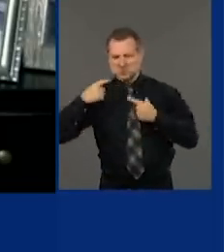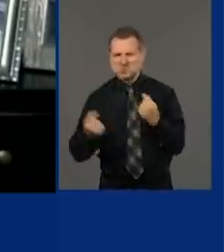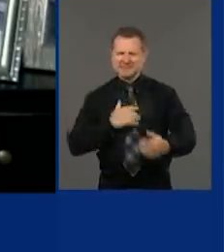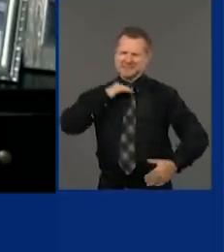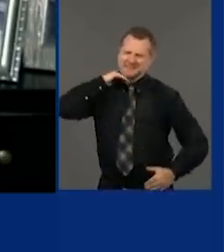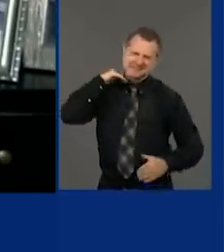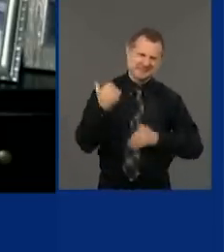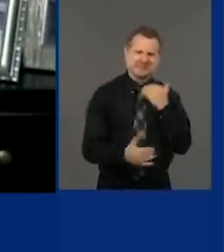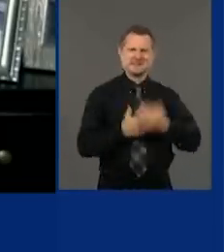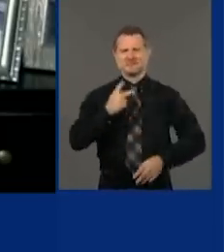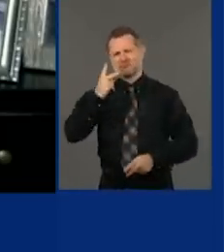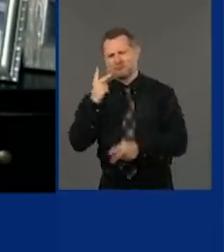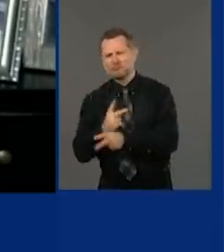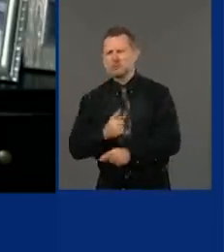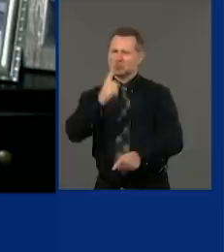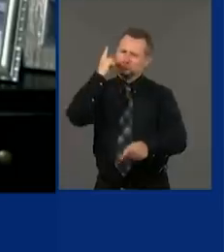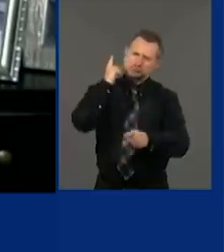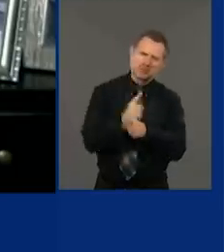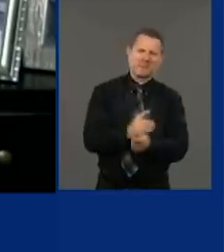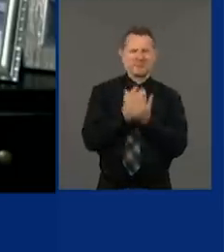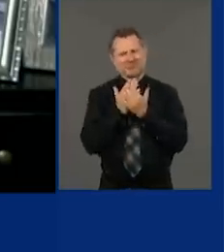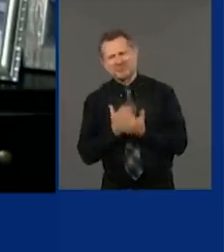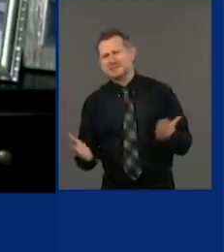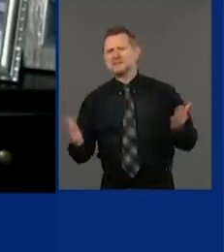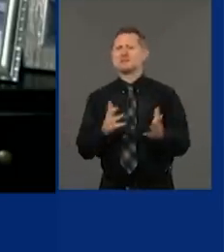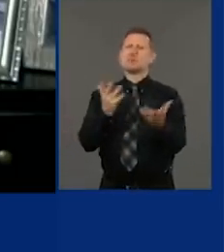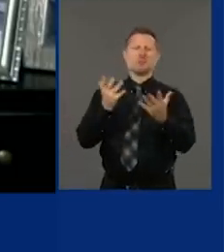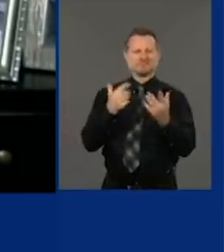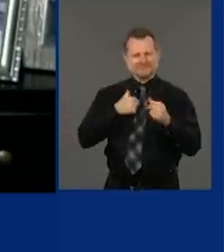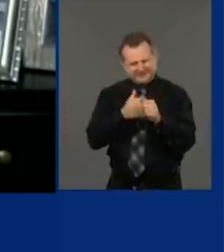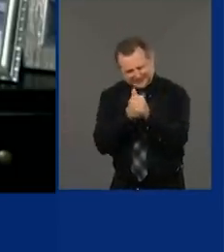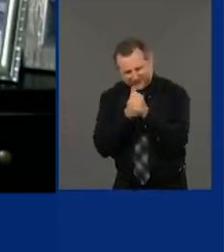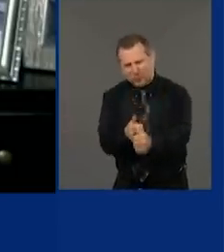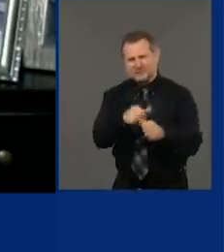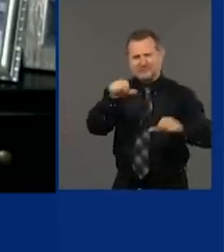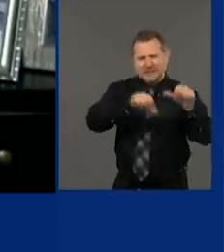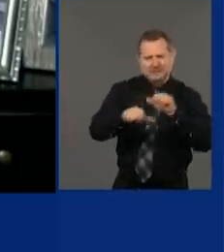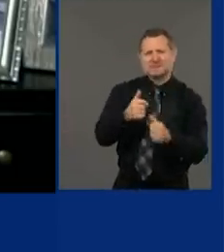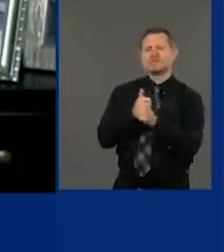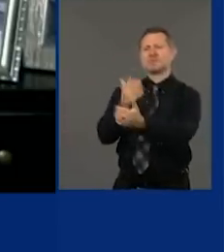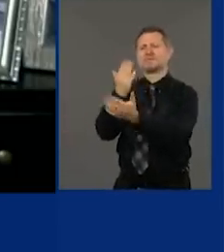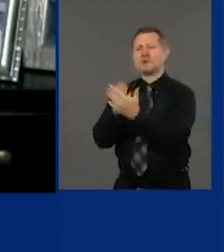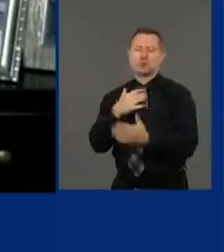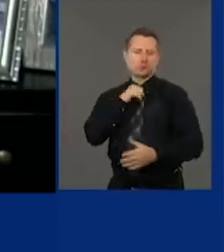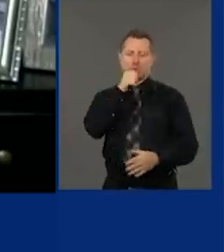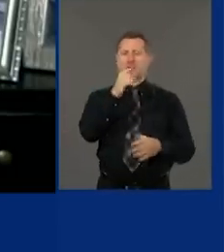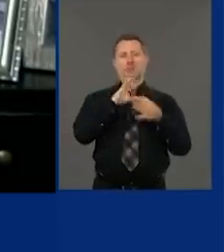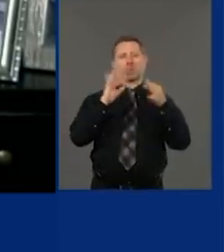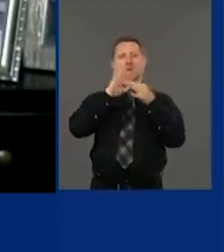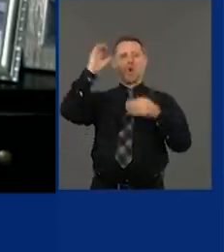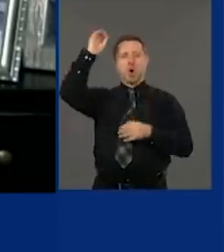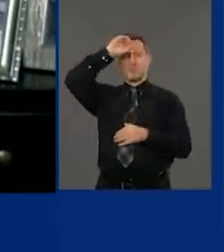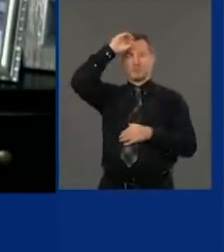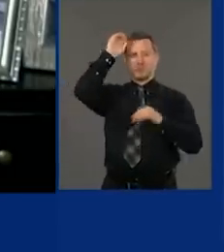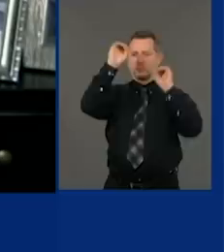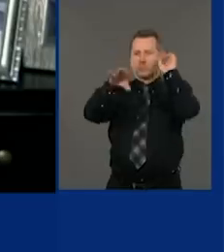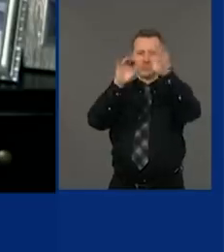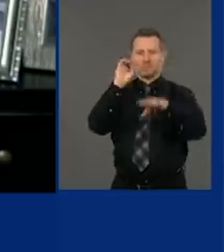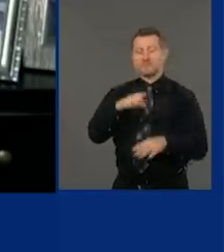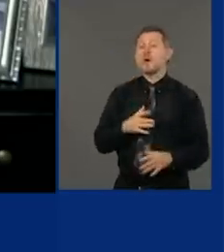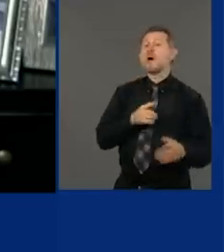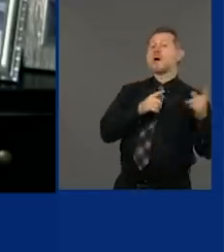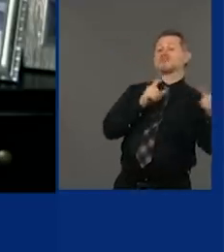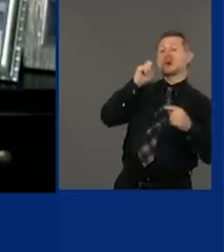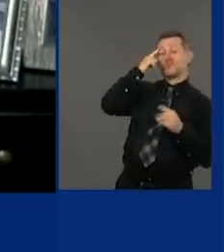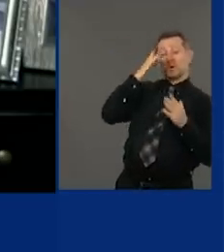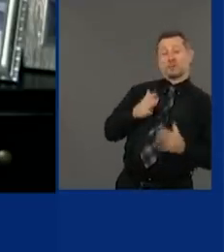taking actions that look at data and science and not just our opinions. Right. Thank you very much,